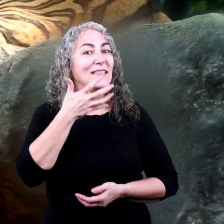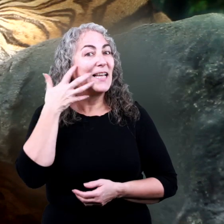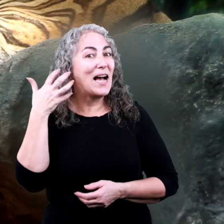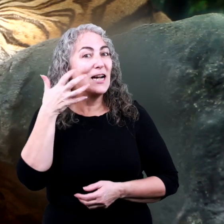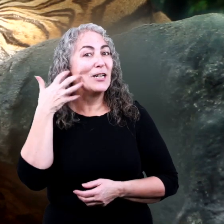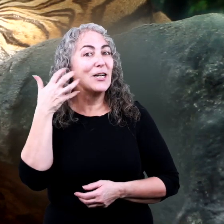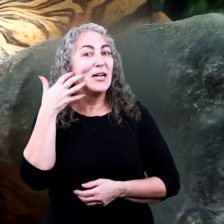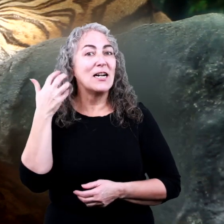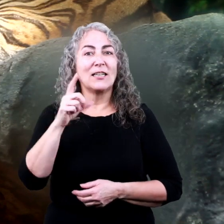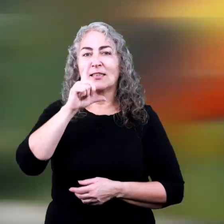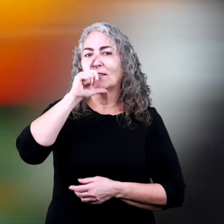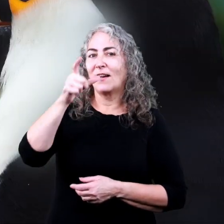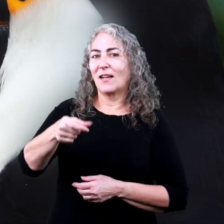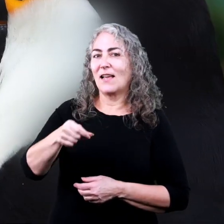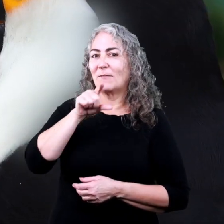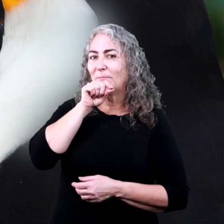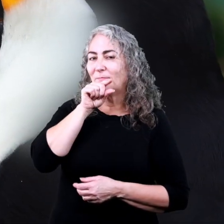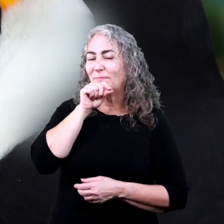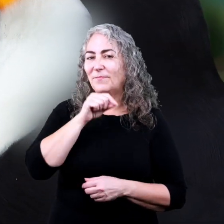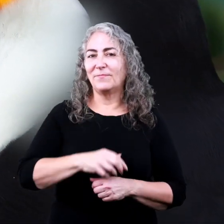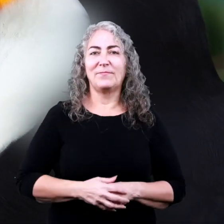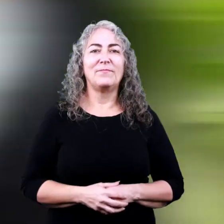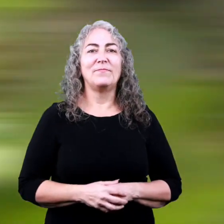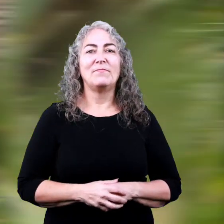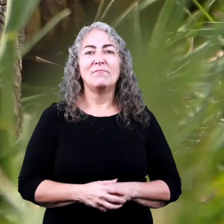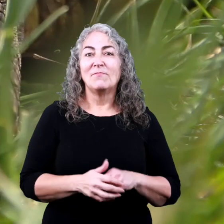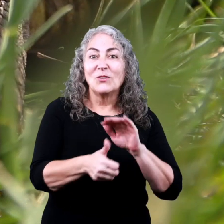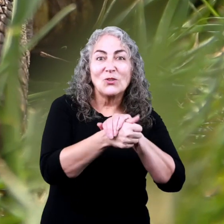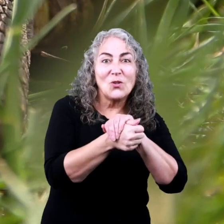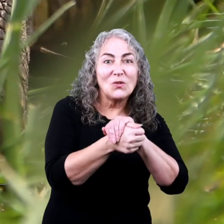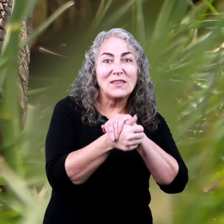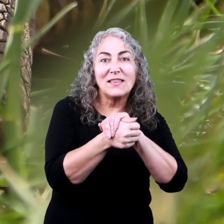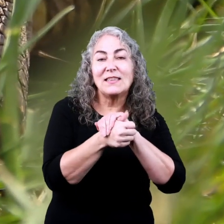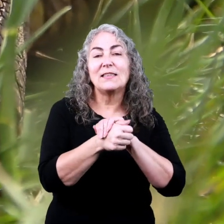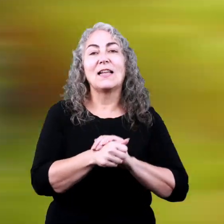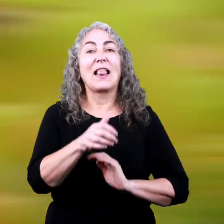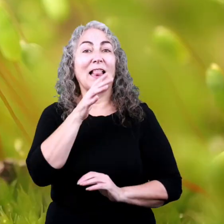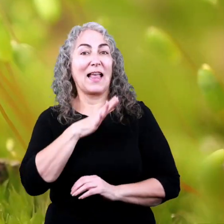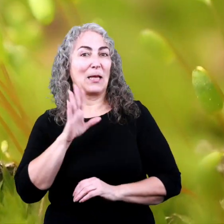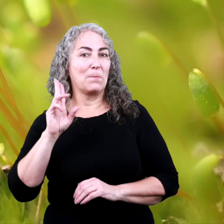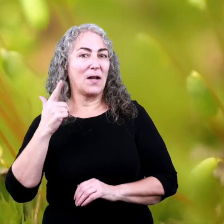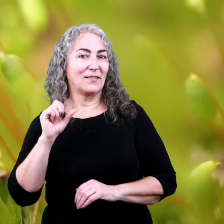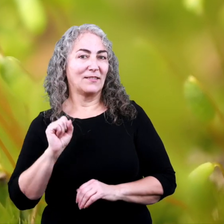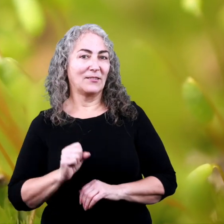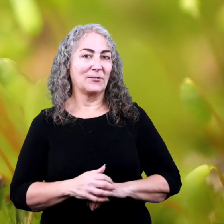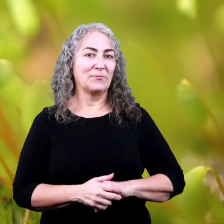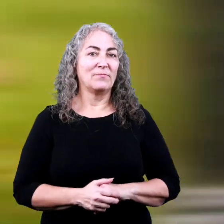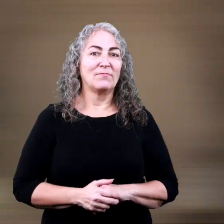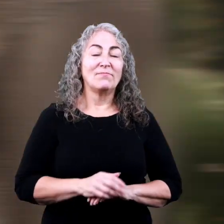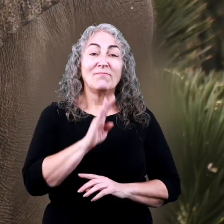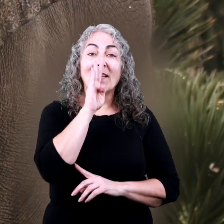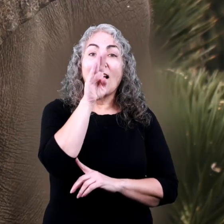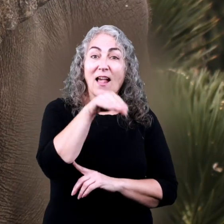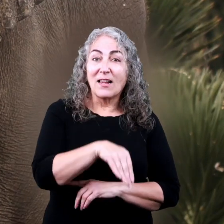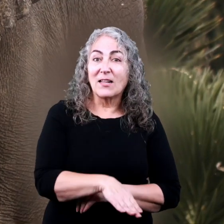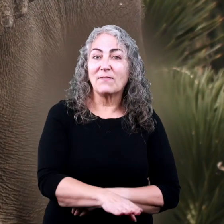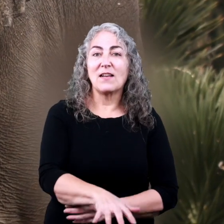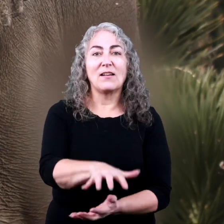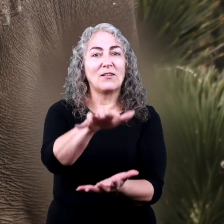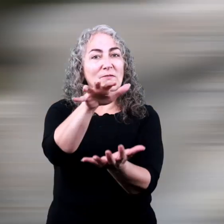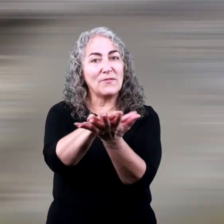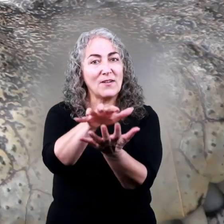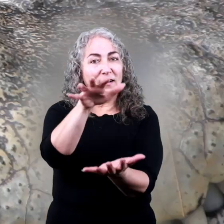tigers, toucans, tortoises, ladybugs, elephants,